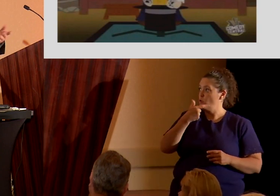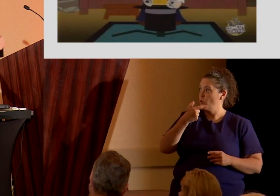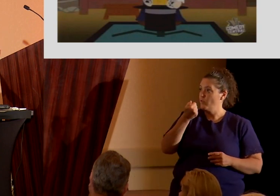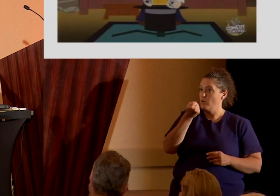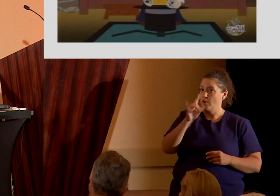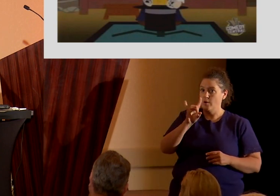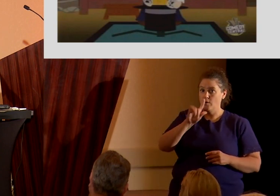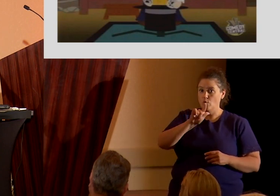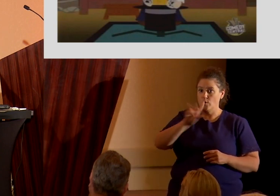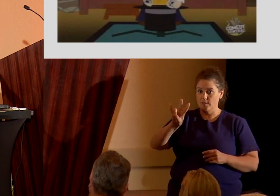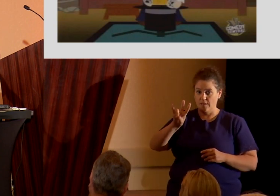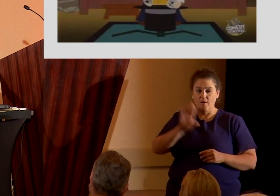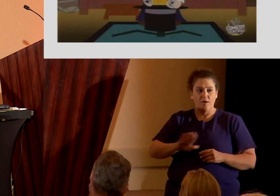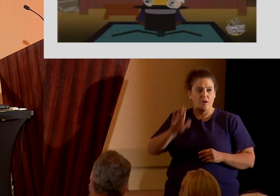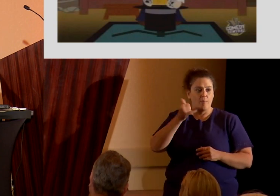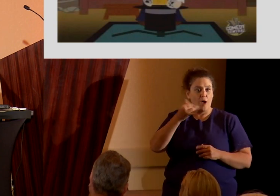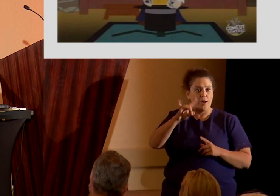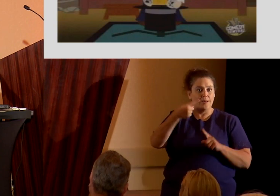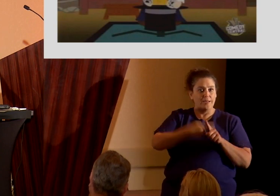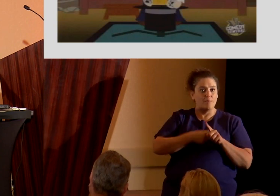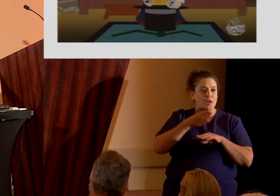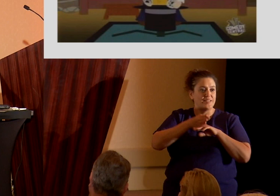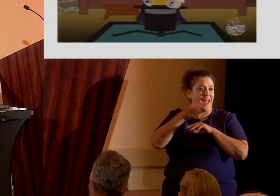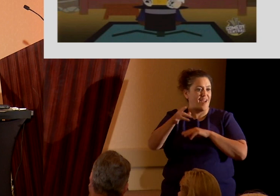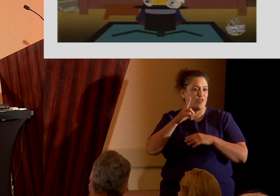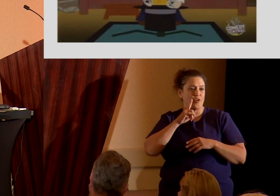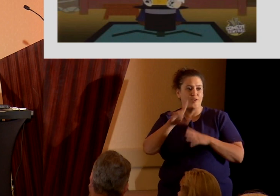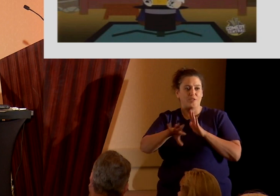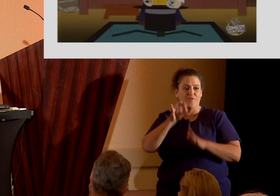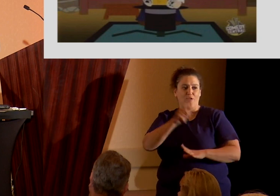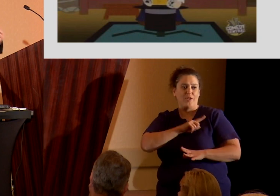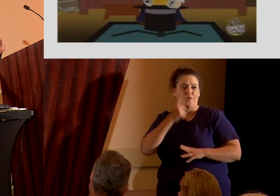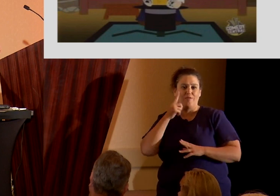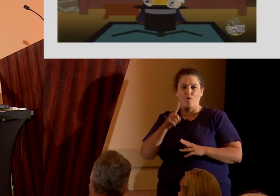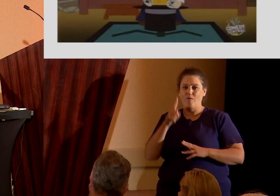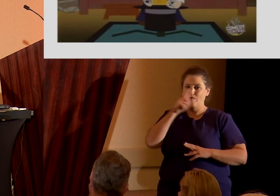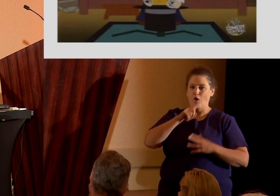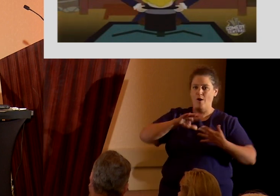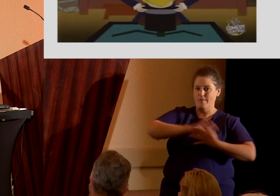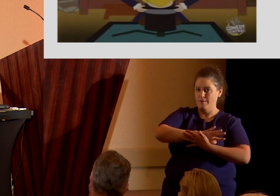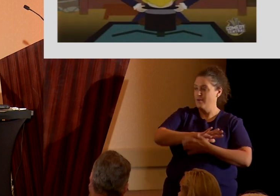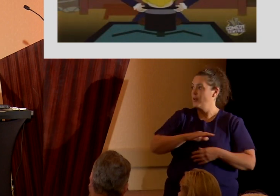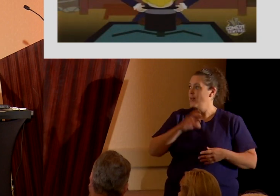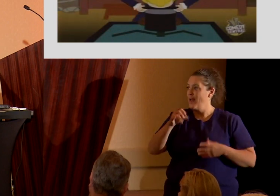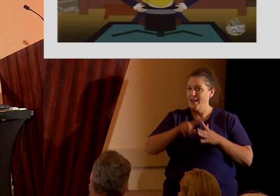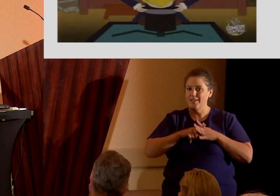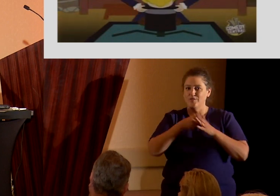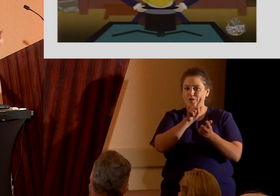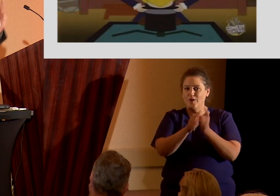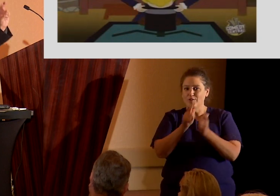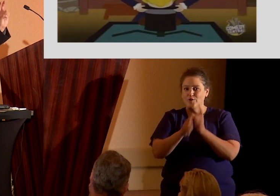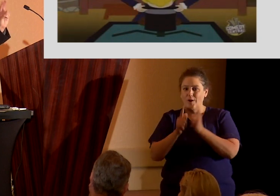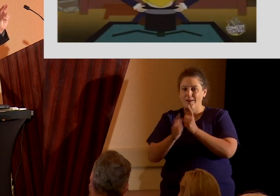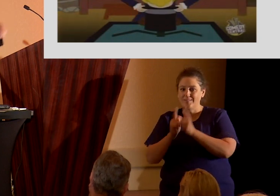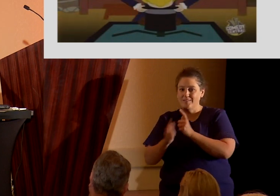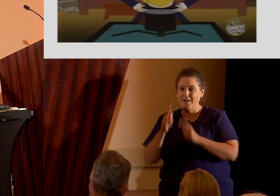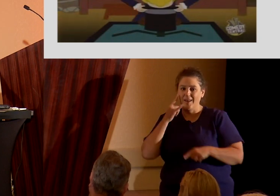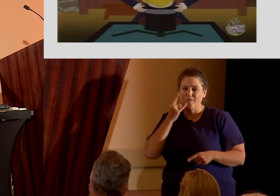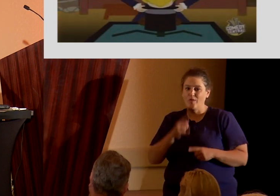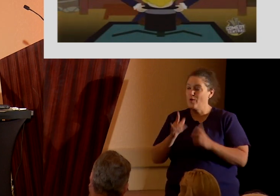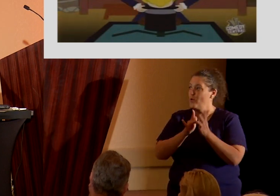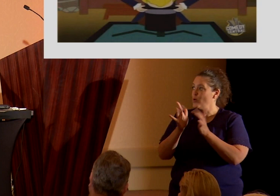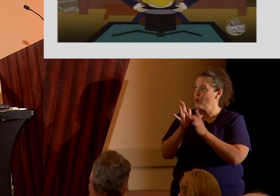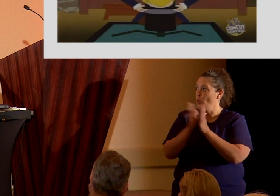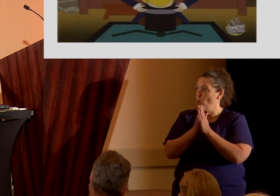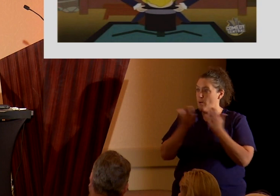or about 18 months after his conviction for fraud. And he then set out translating the Golden Bible from Reformed Egyptian